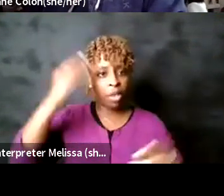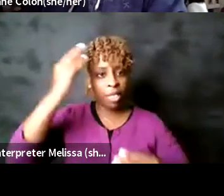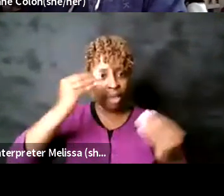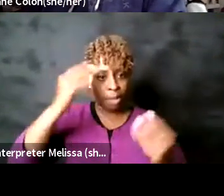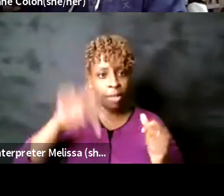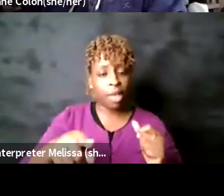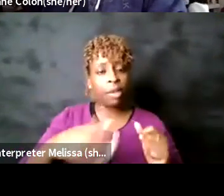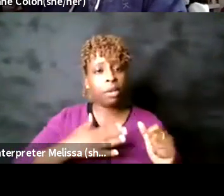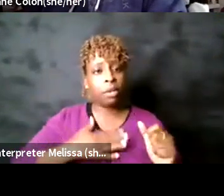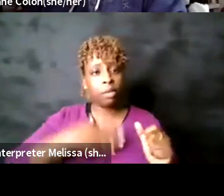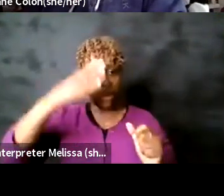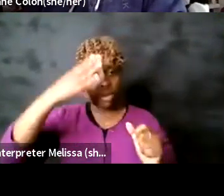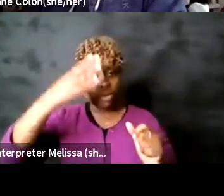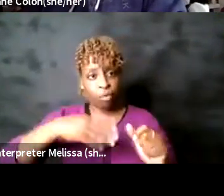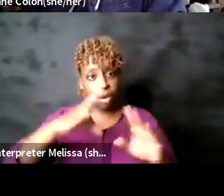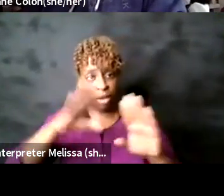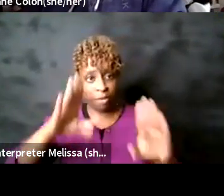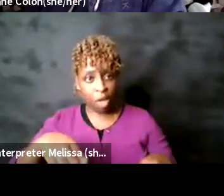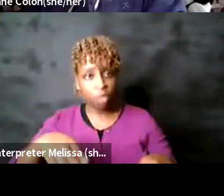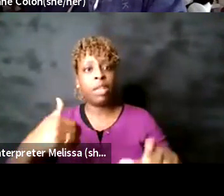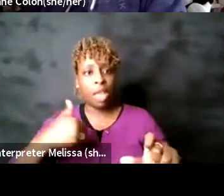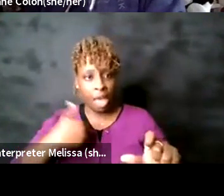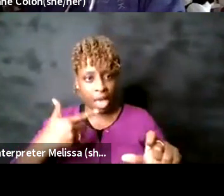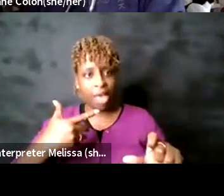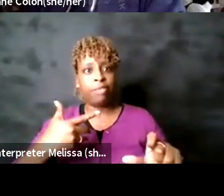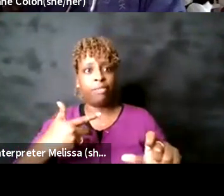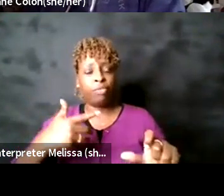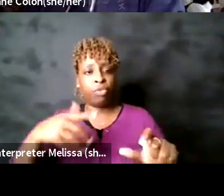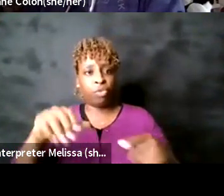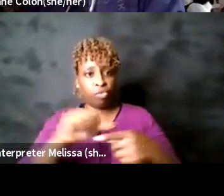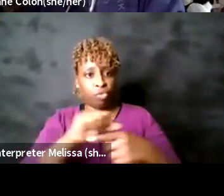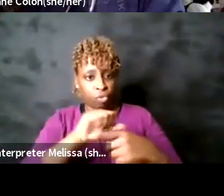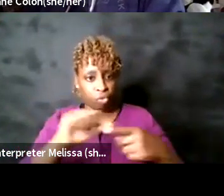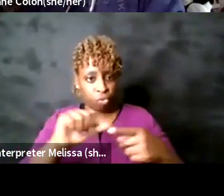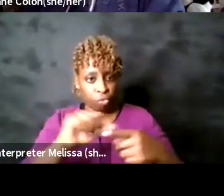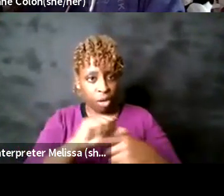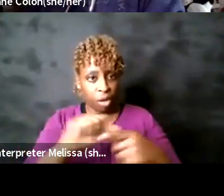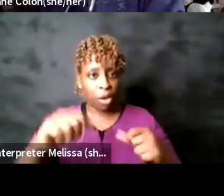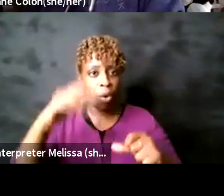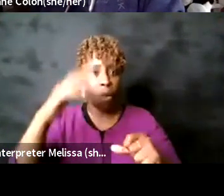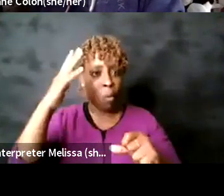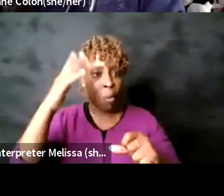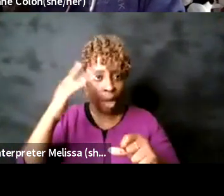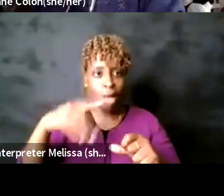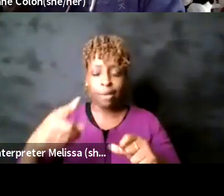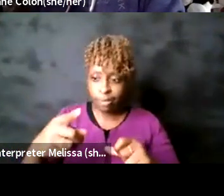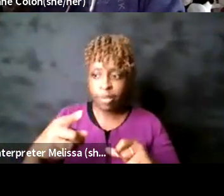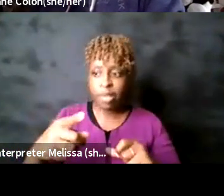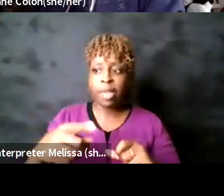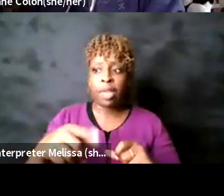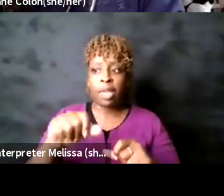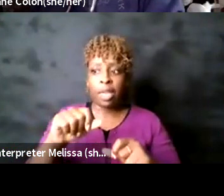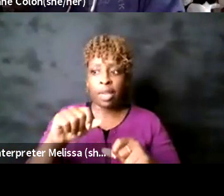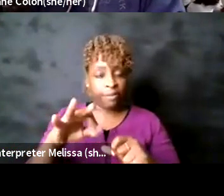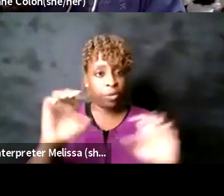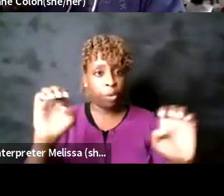training because we need to know how to safely get people out of the building and so i think that